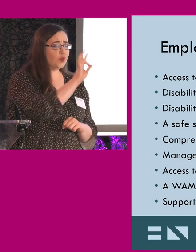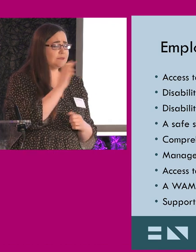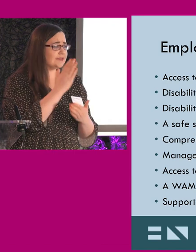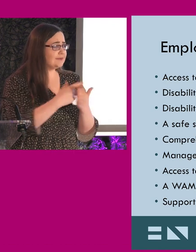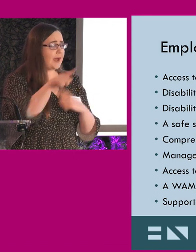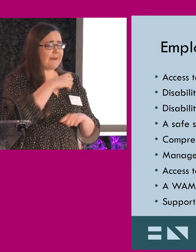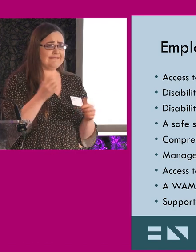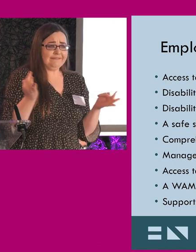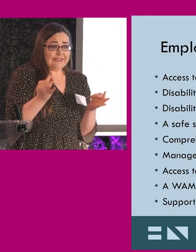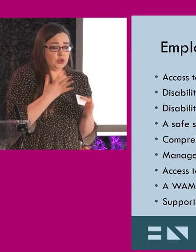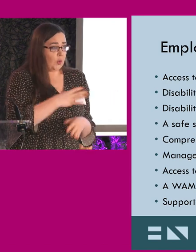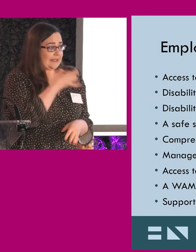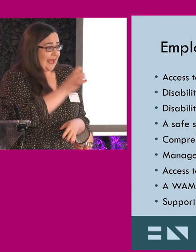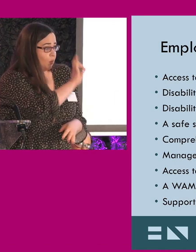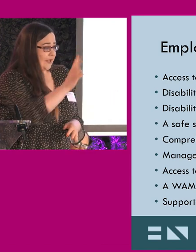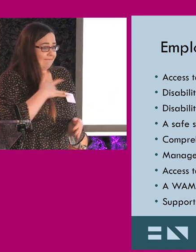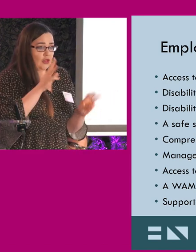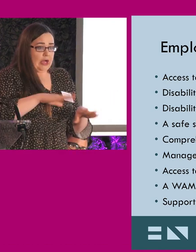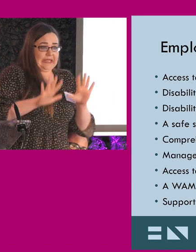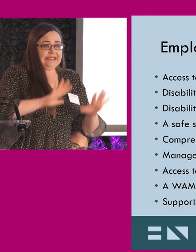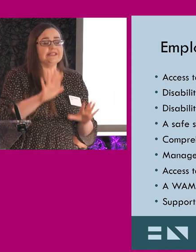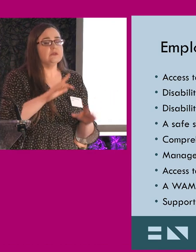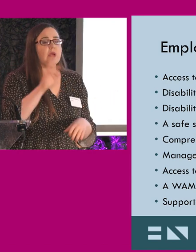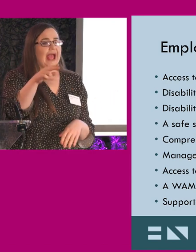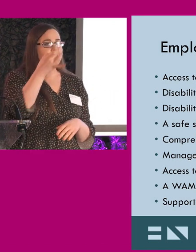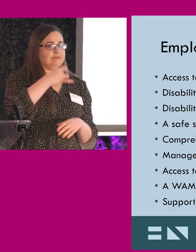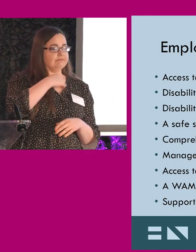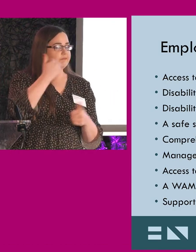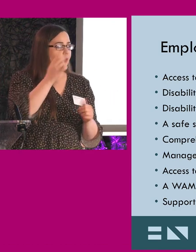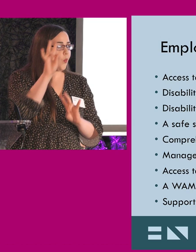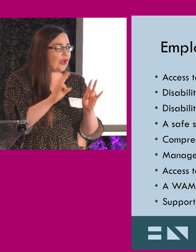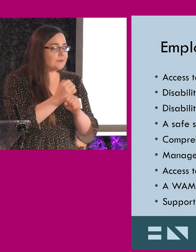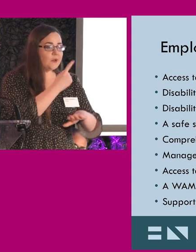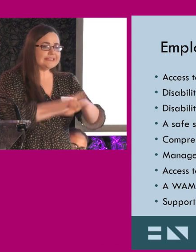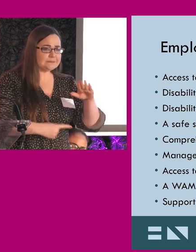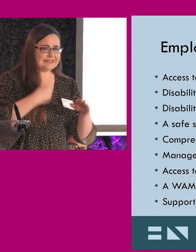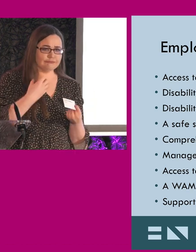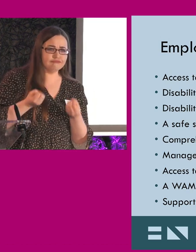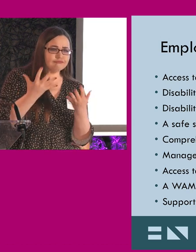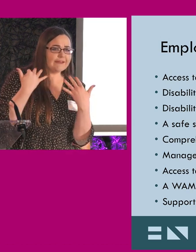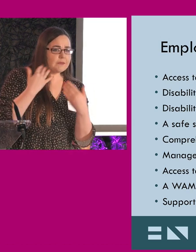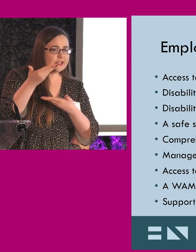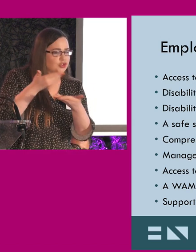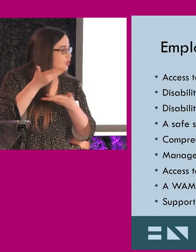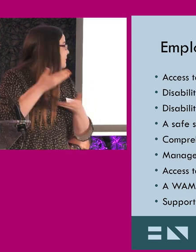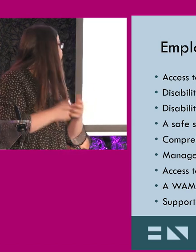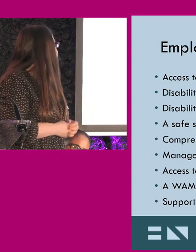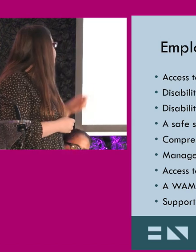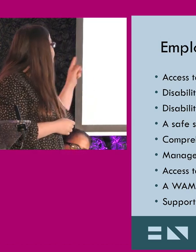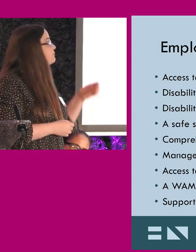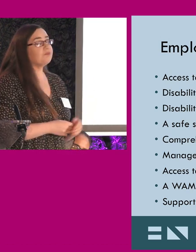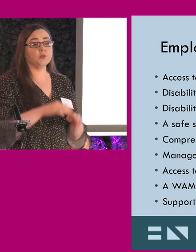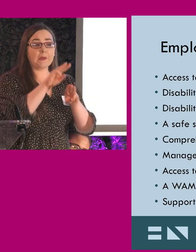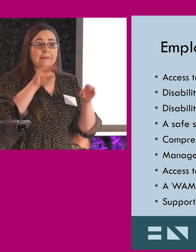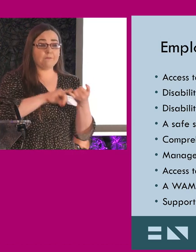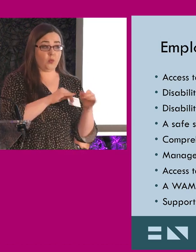It should be a safe space for somebody who, to disabilities, to ask for, uh, adjustments, that they should be able to say and provide